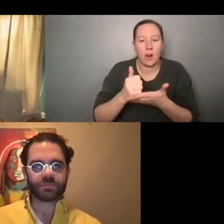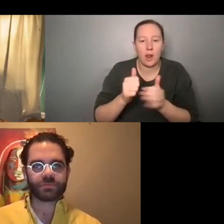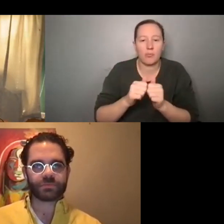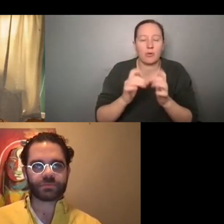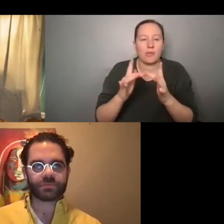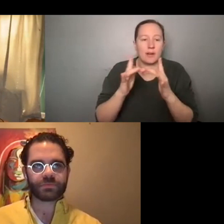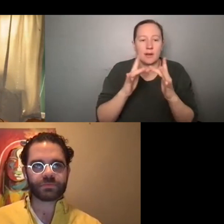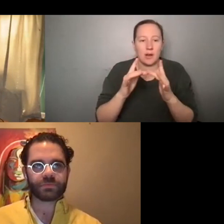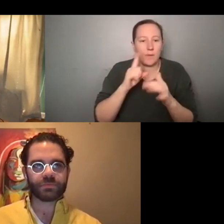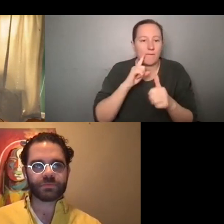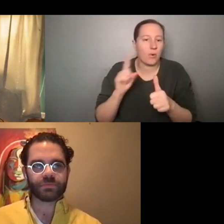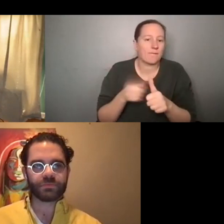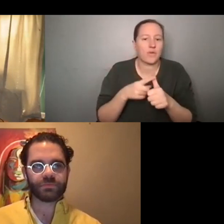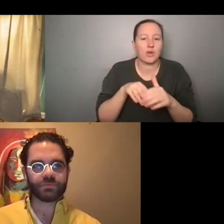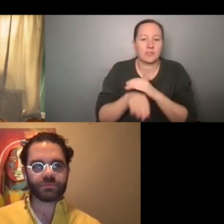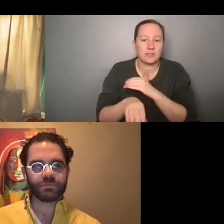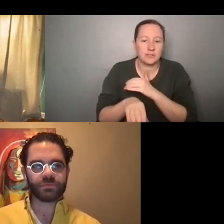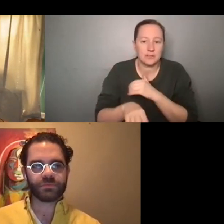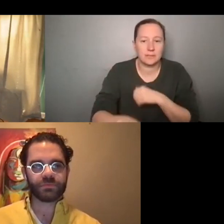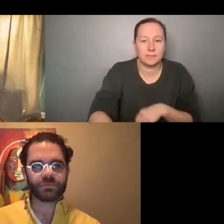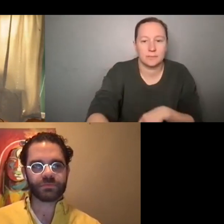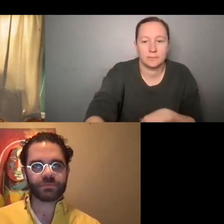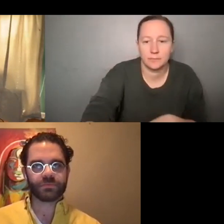especially when you're first kind of starting to break in?